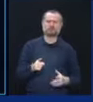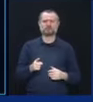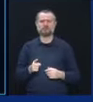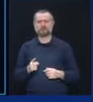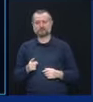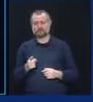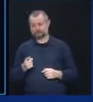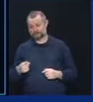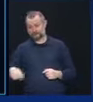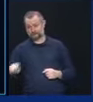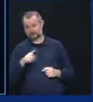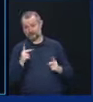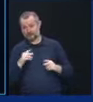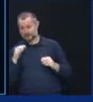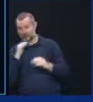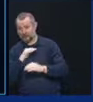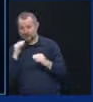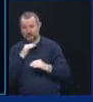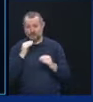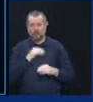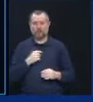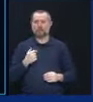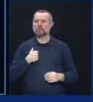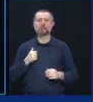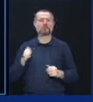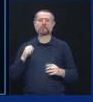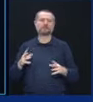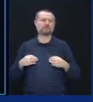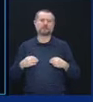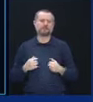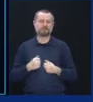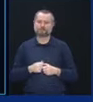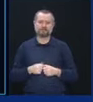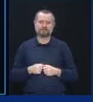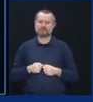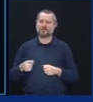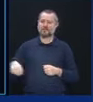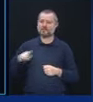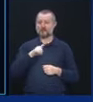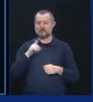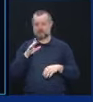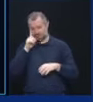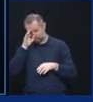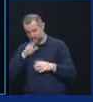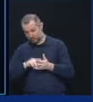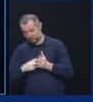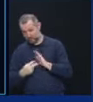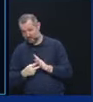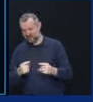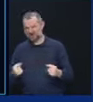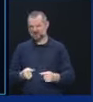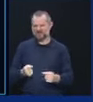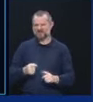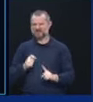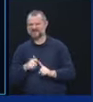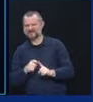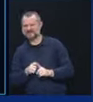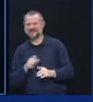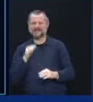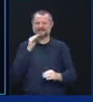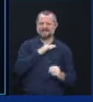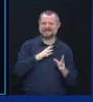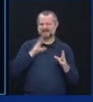be lied to. I'm not going to let you hurt New Yorkers by lying about what happened